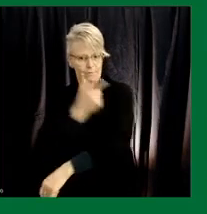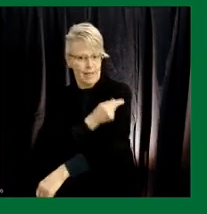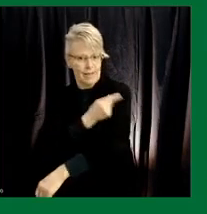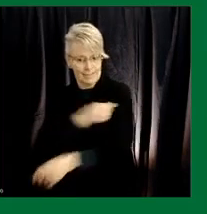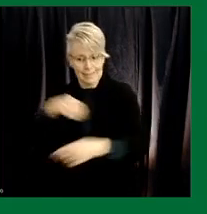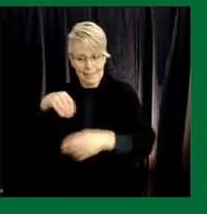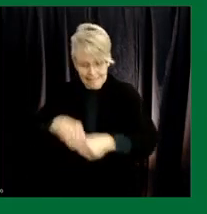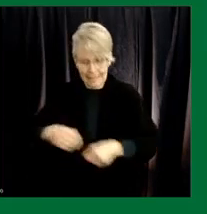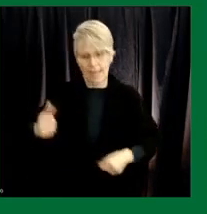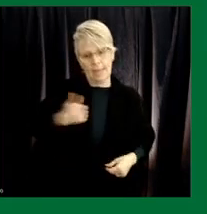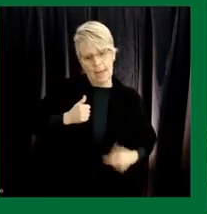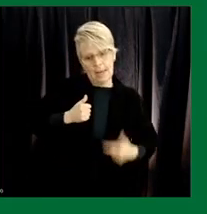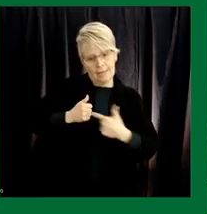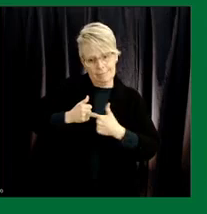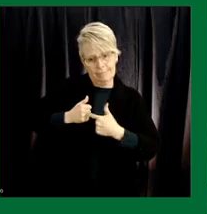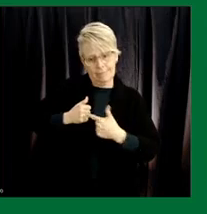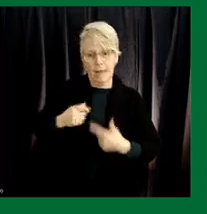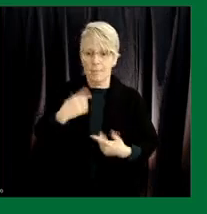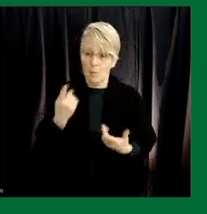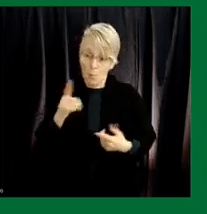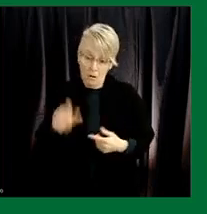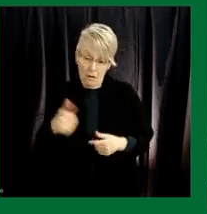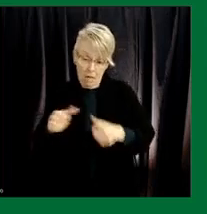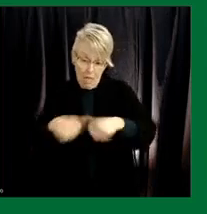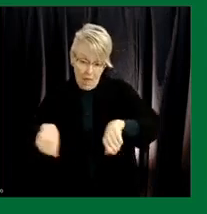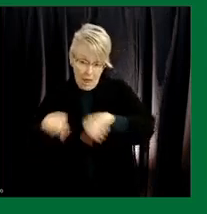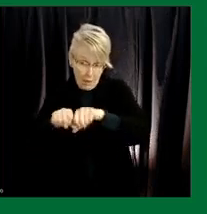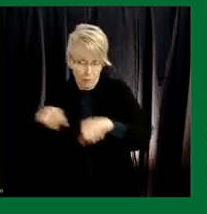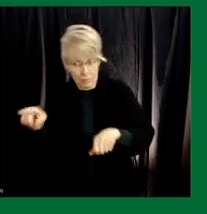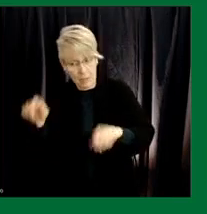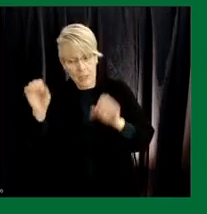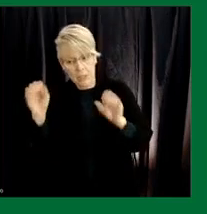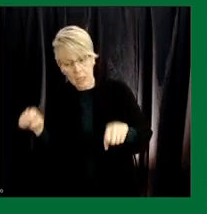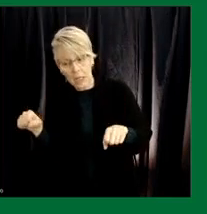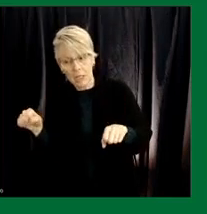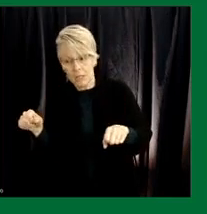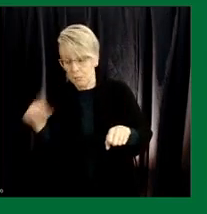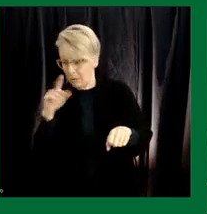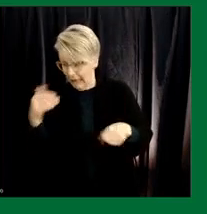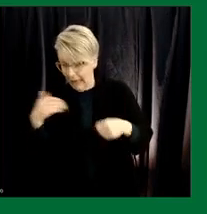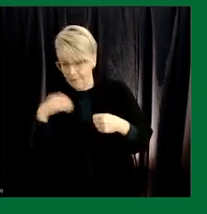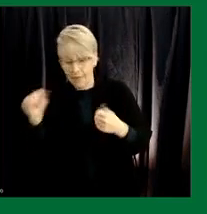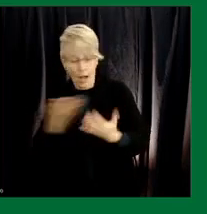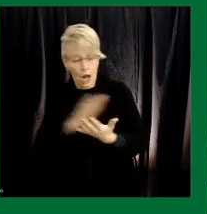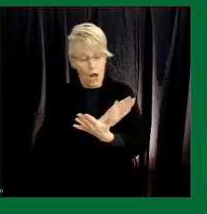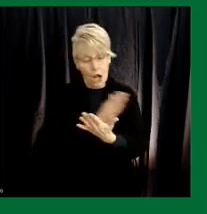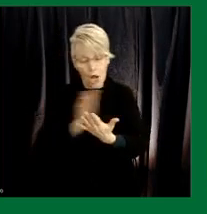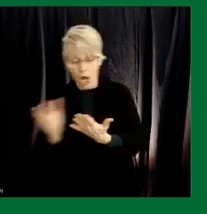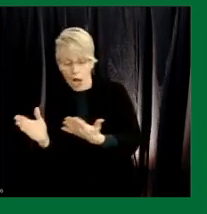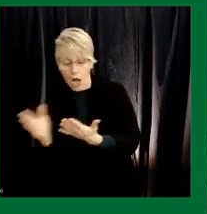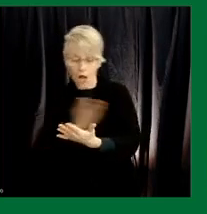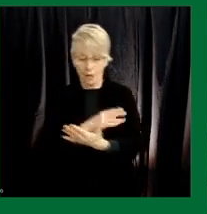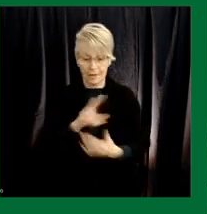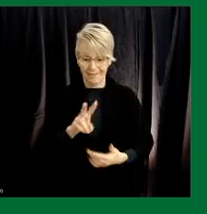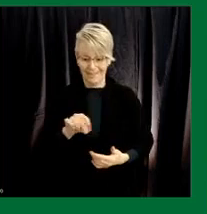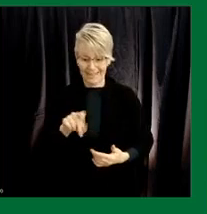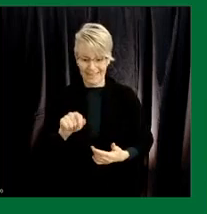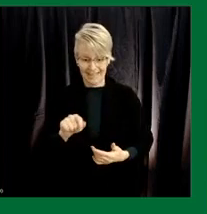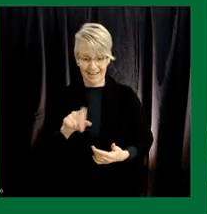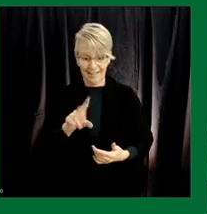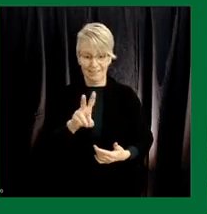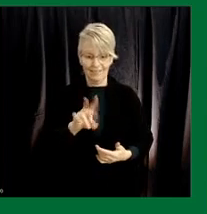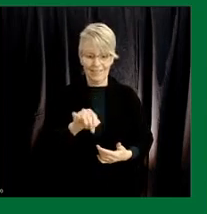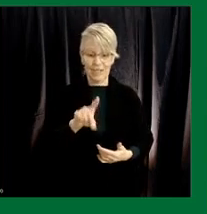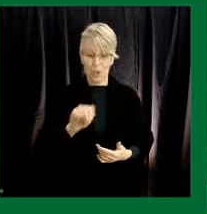may be one other area that that can have the breadth of uh of uh of initiatives that veto intervac can have but most certainly